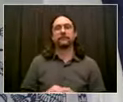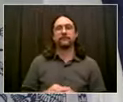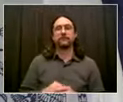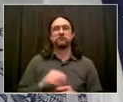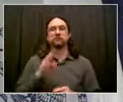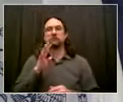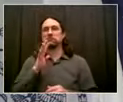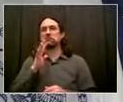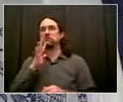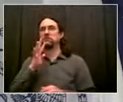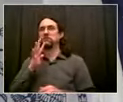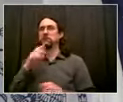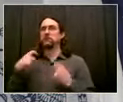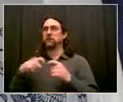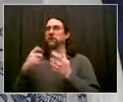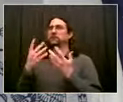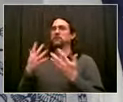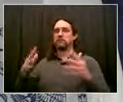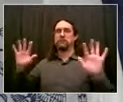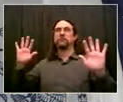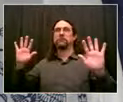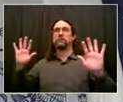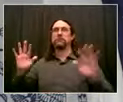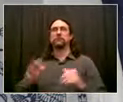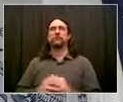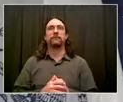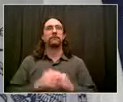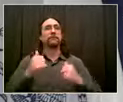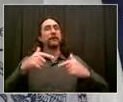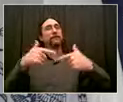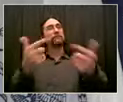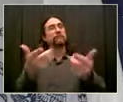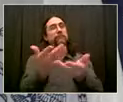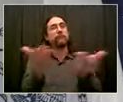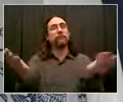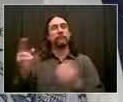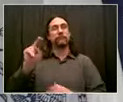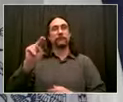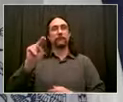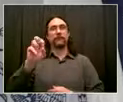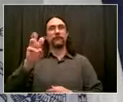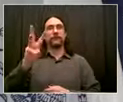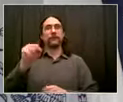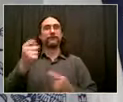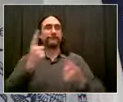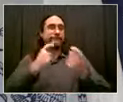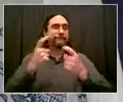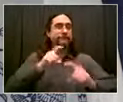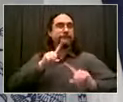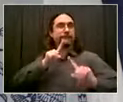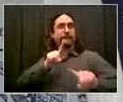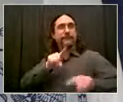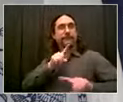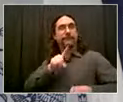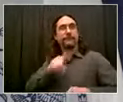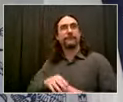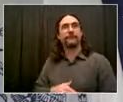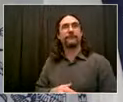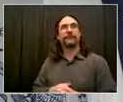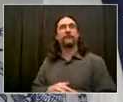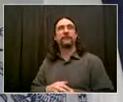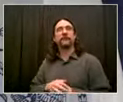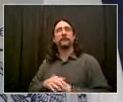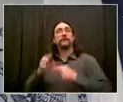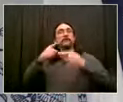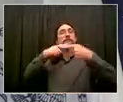With that, let's turn to our colleagues in the media. Please let me know the name and outlet of each journalist. We'll now begin our